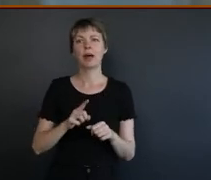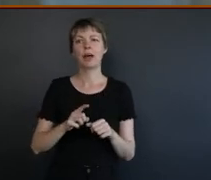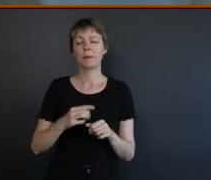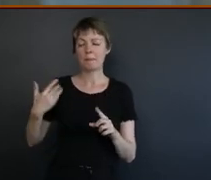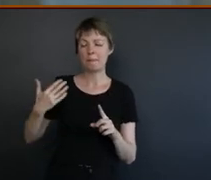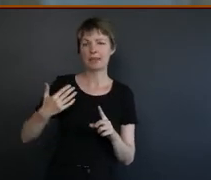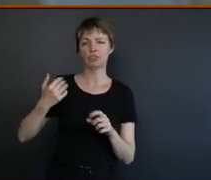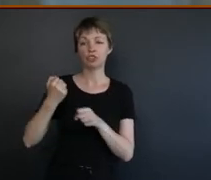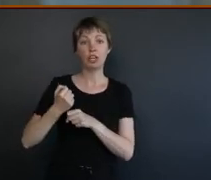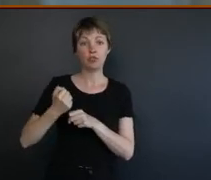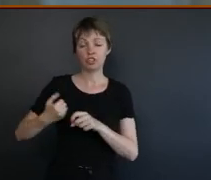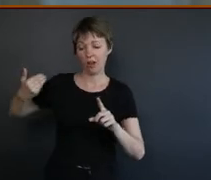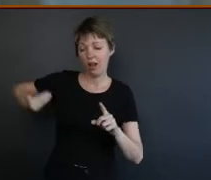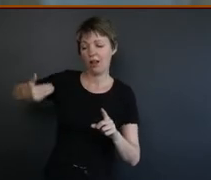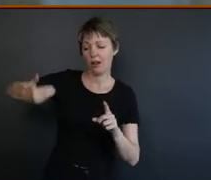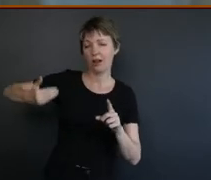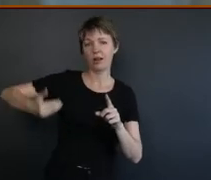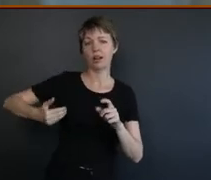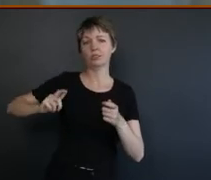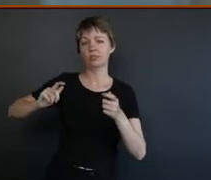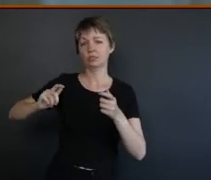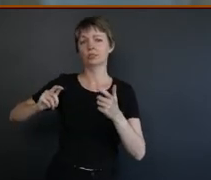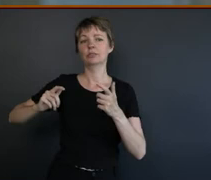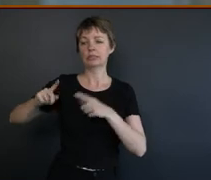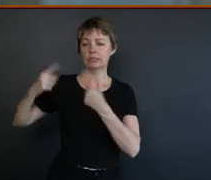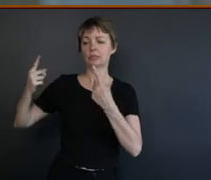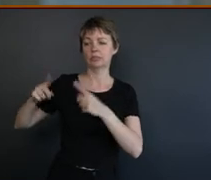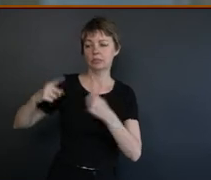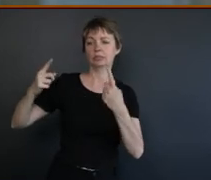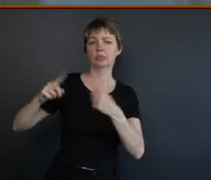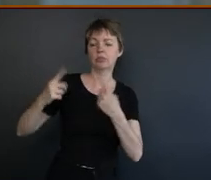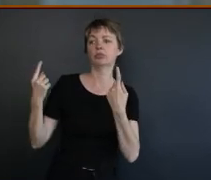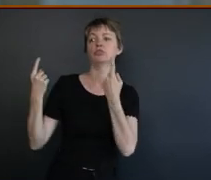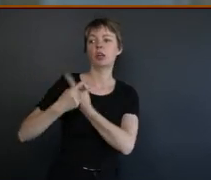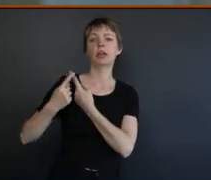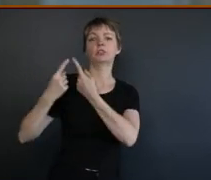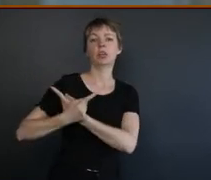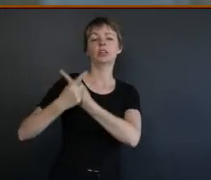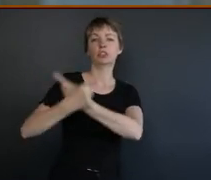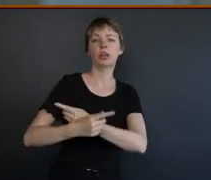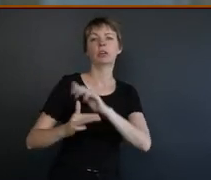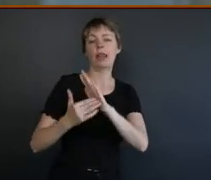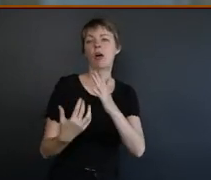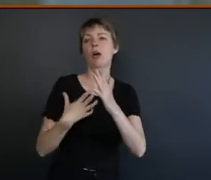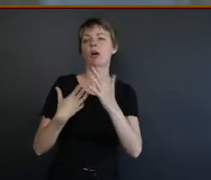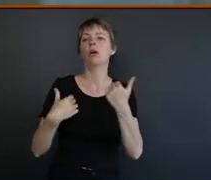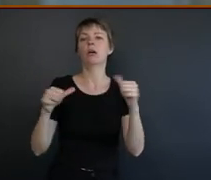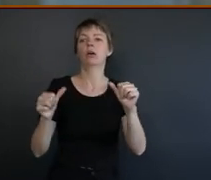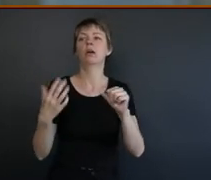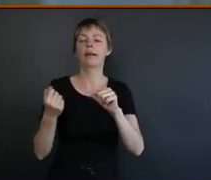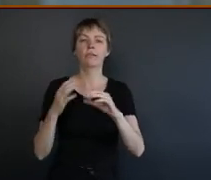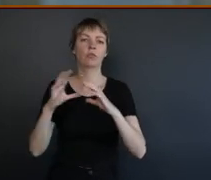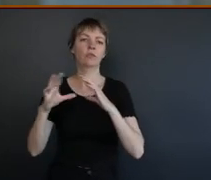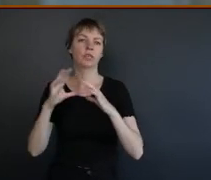generations, you know, change. And, you know, different generations have come through for this to really be a conversation now